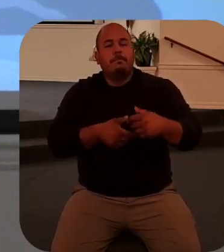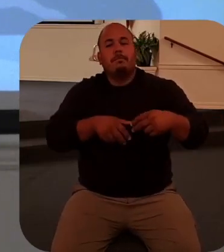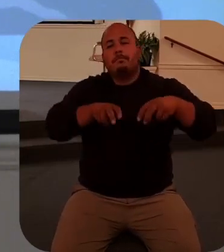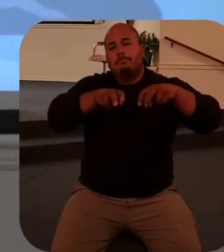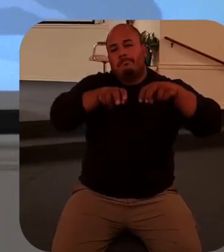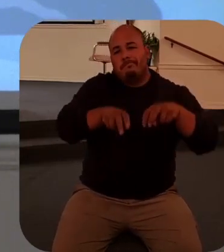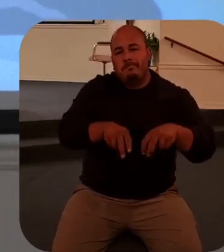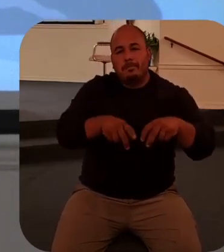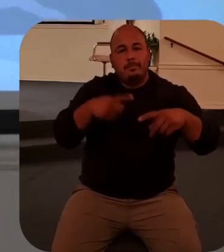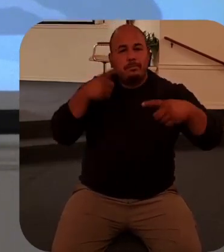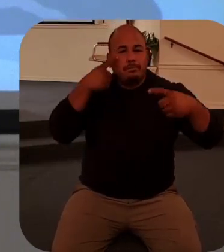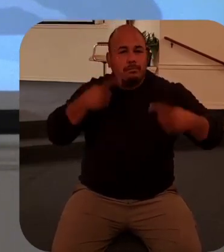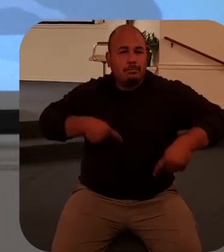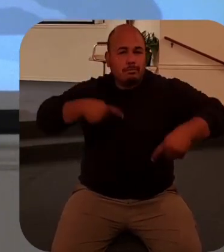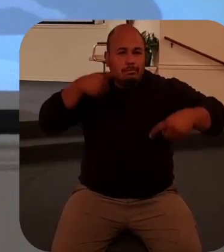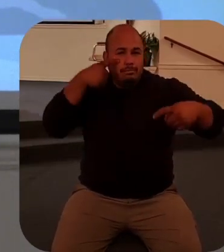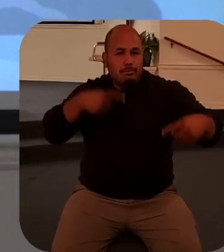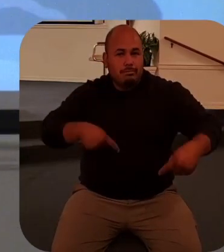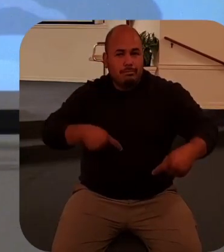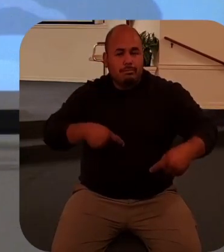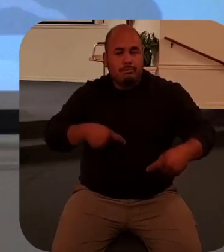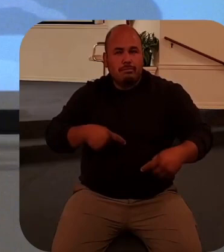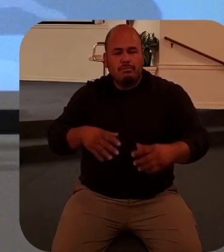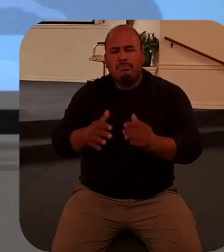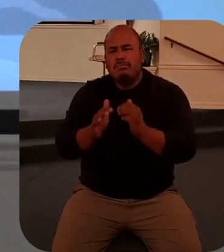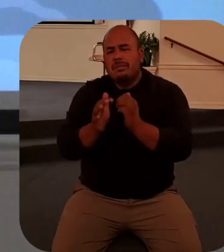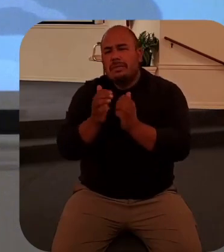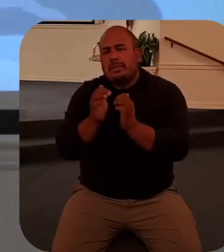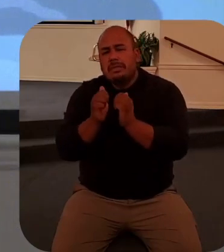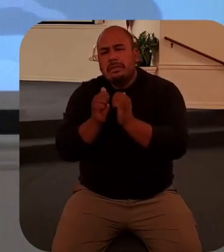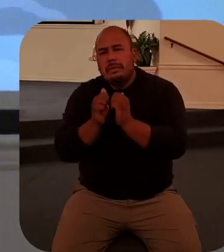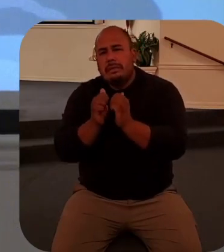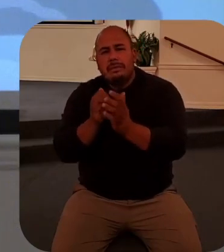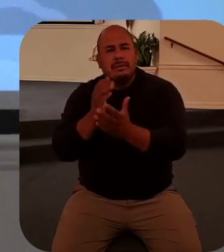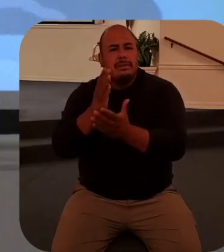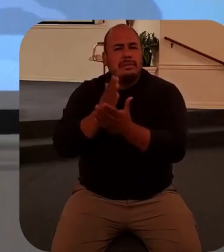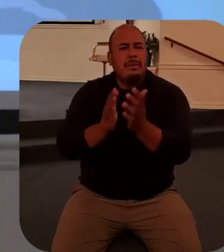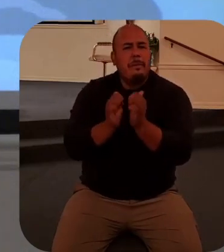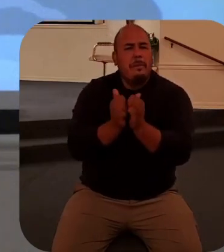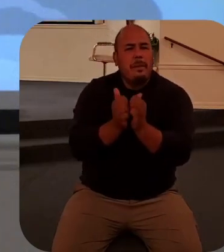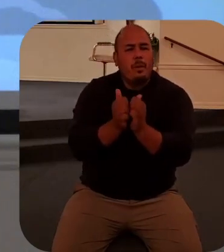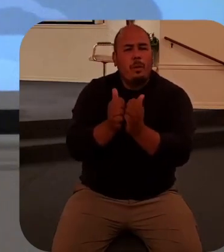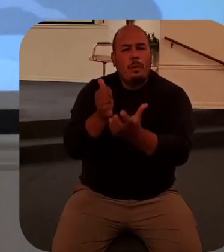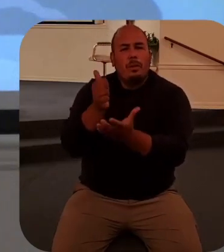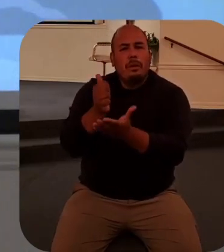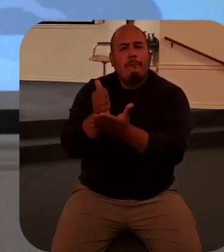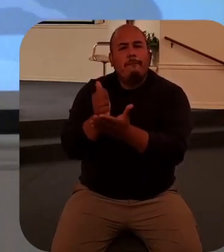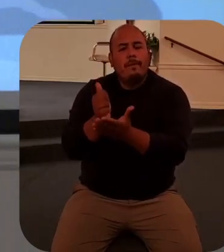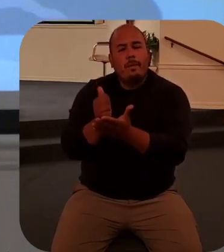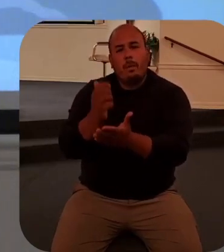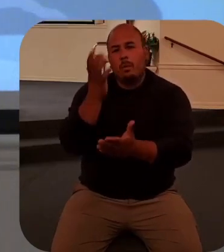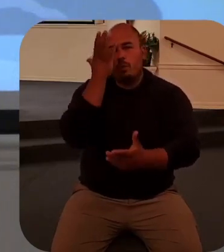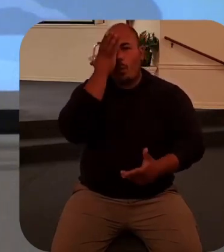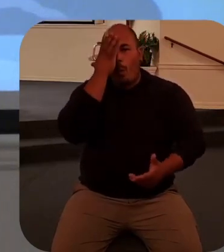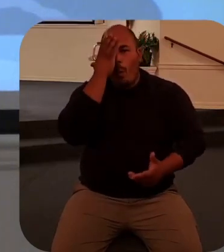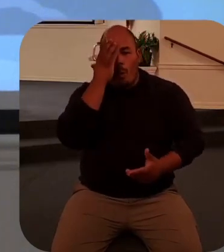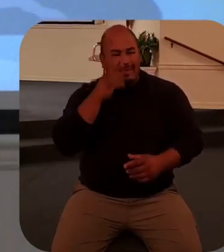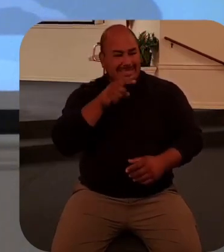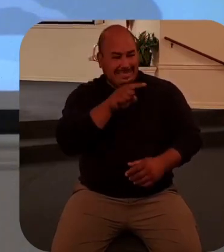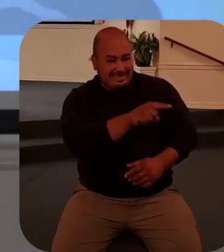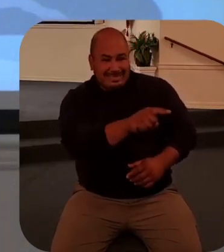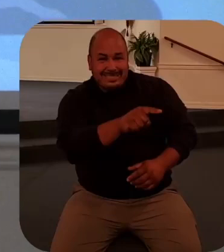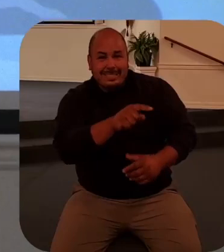Somehow it's helpful to know that. It comforts us to know that Jesus